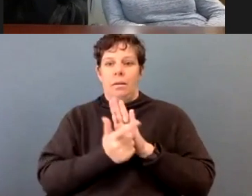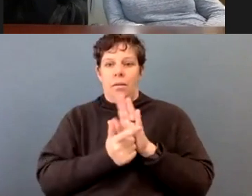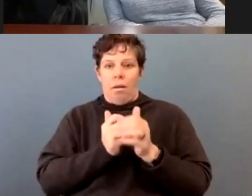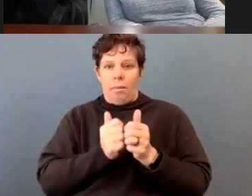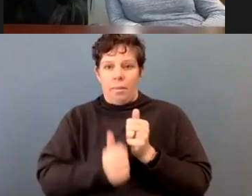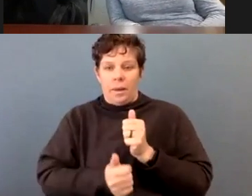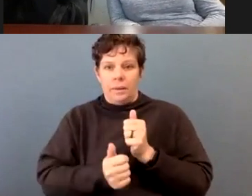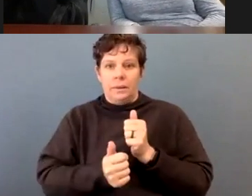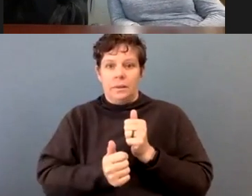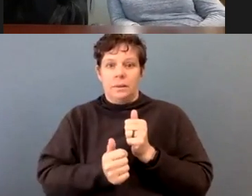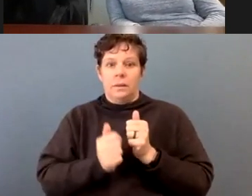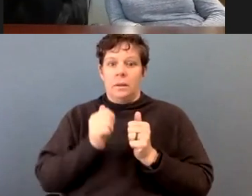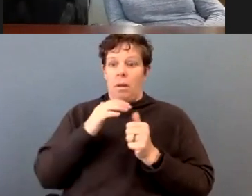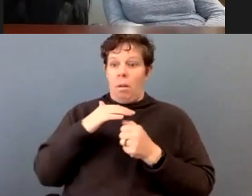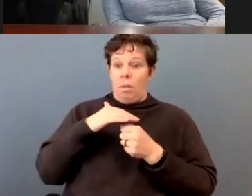Washington, D.C.